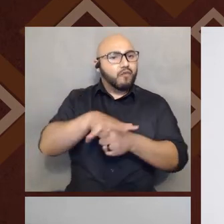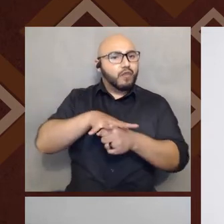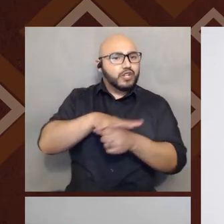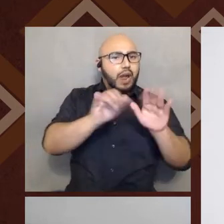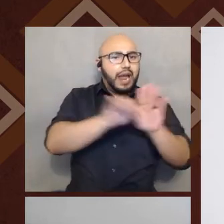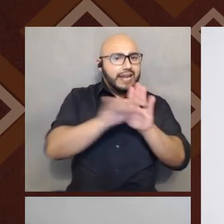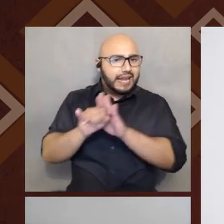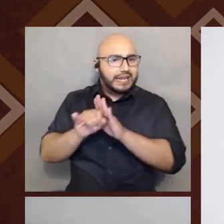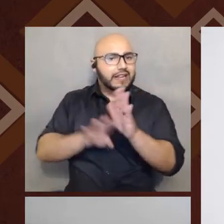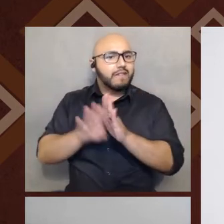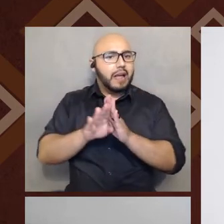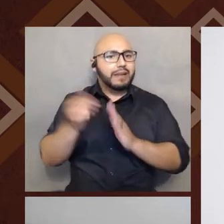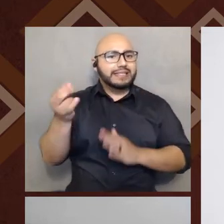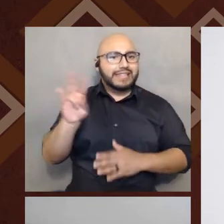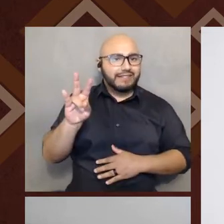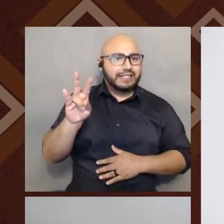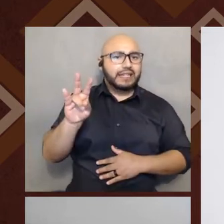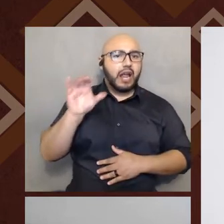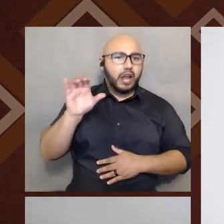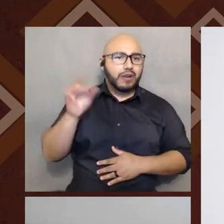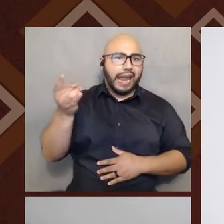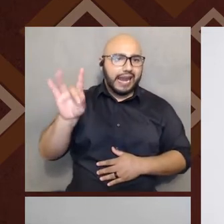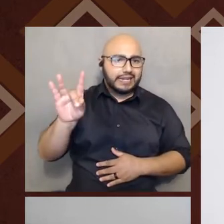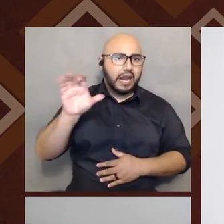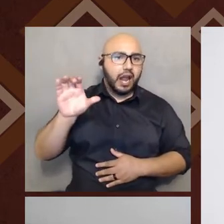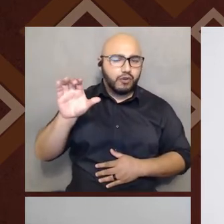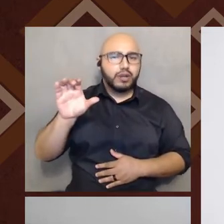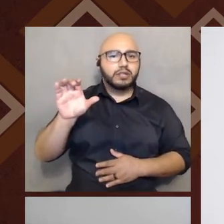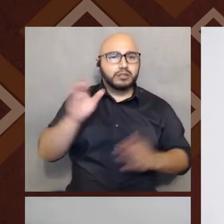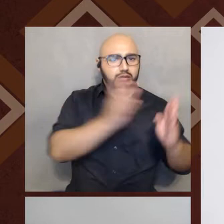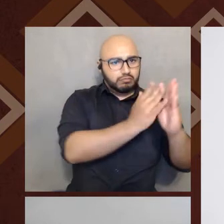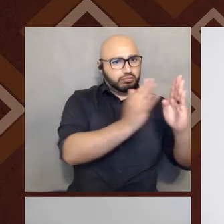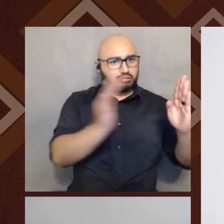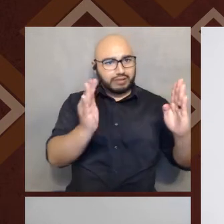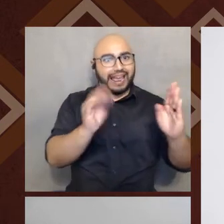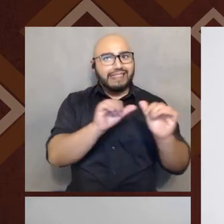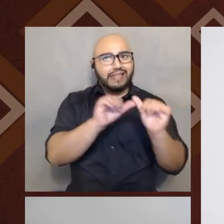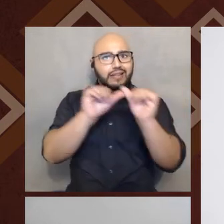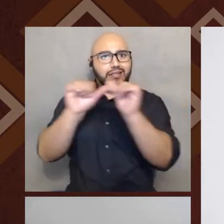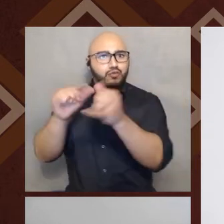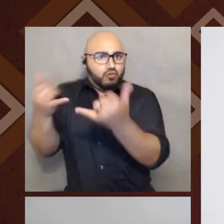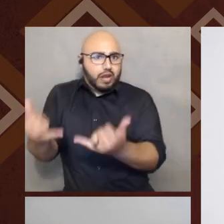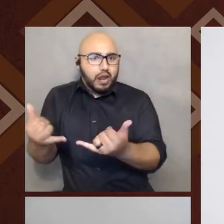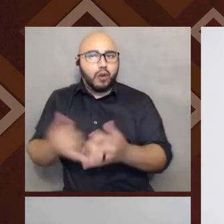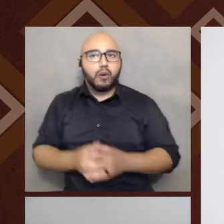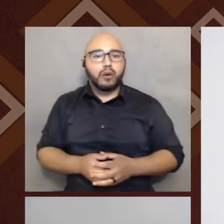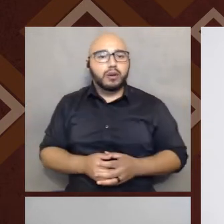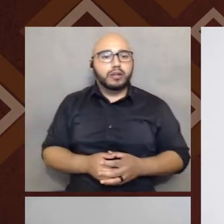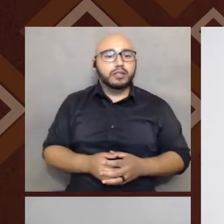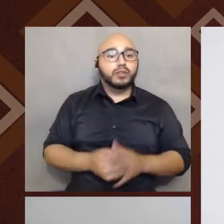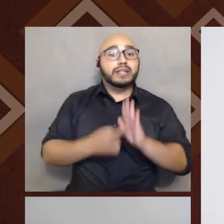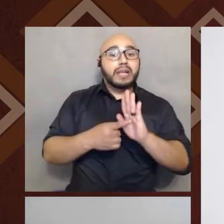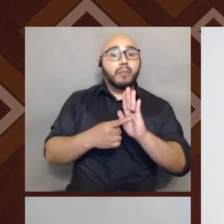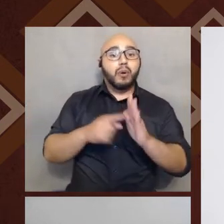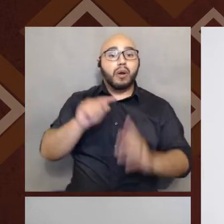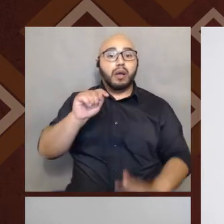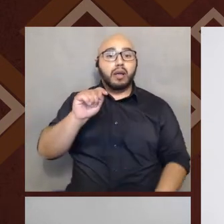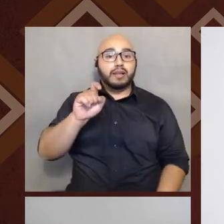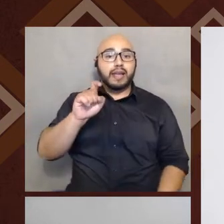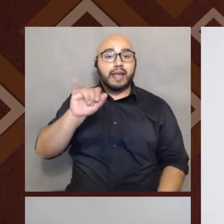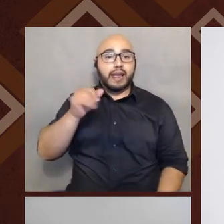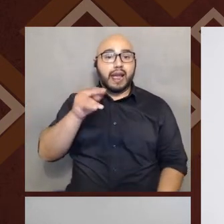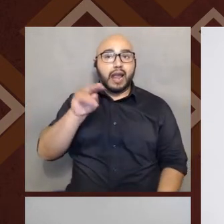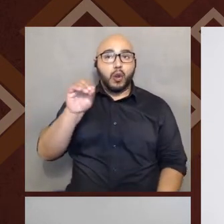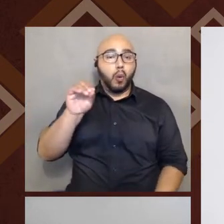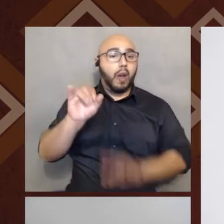1800s and that, um, continue on as well to the present. Right. So Tejano identity is something that I, you know, familiar